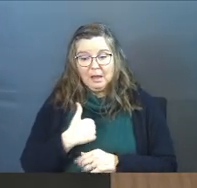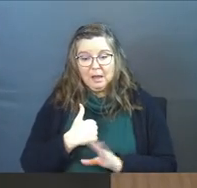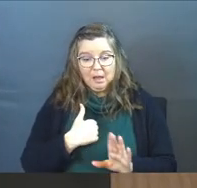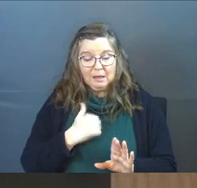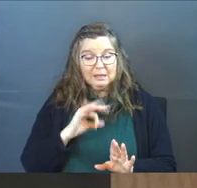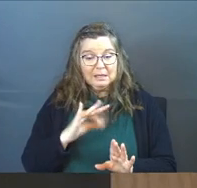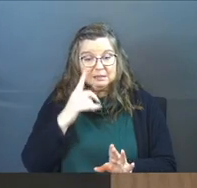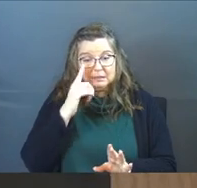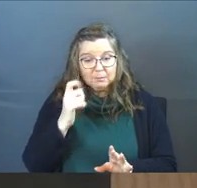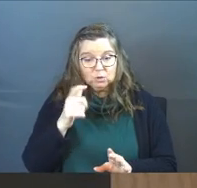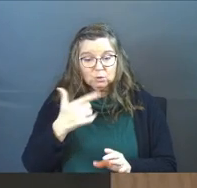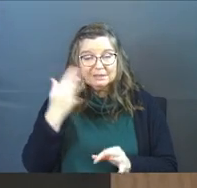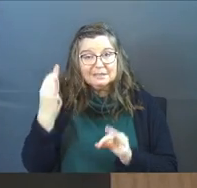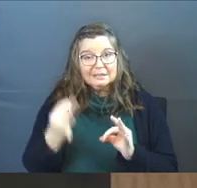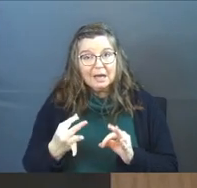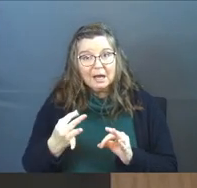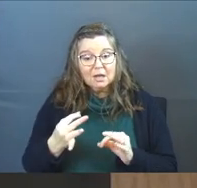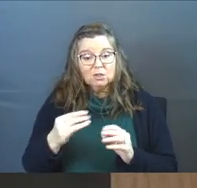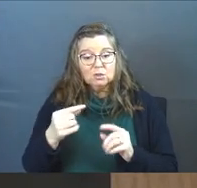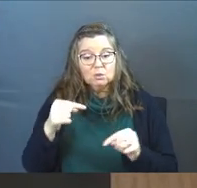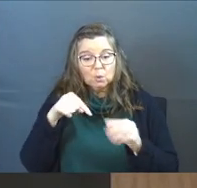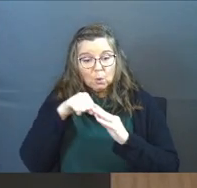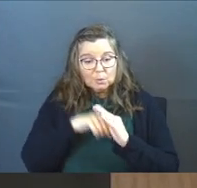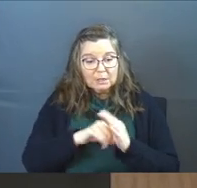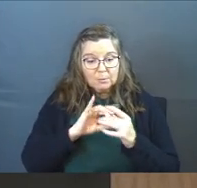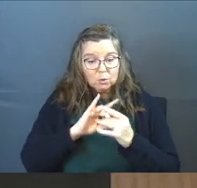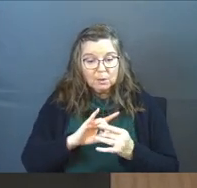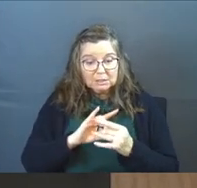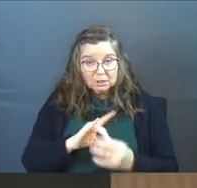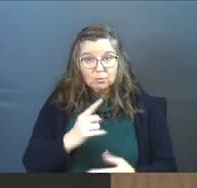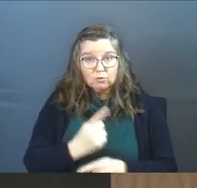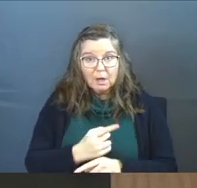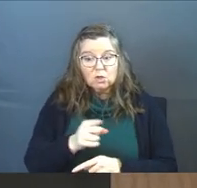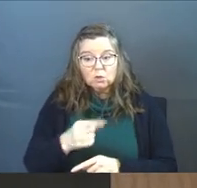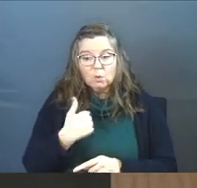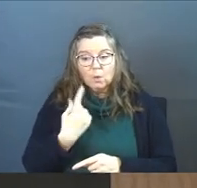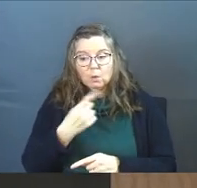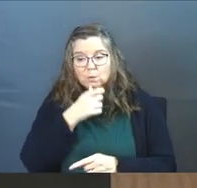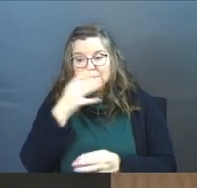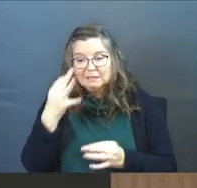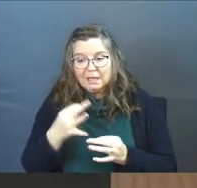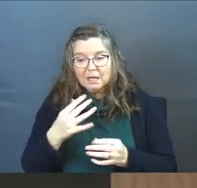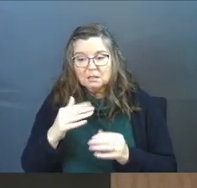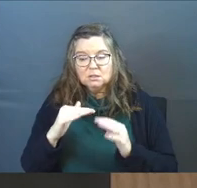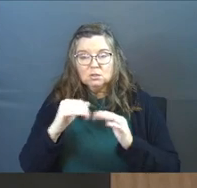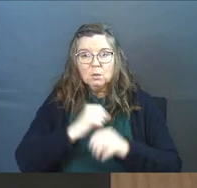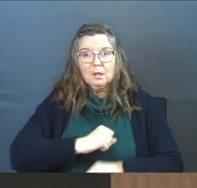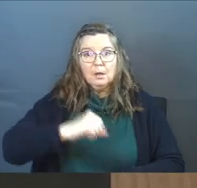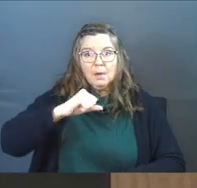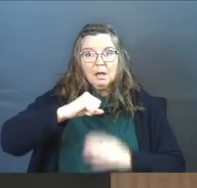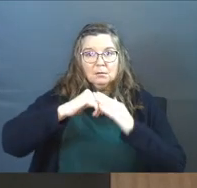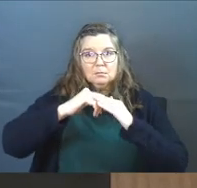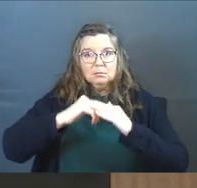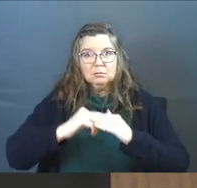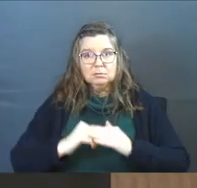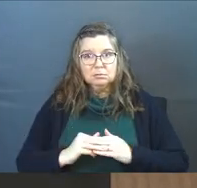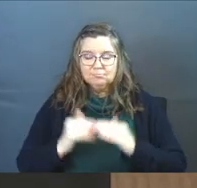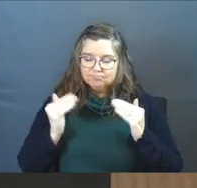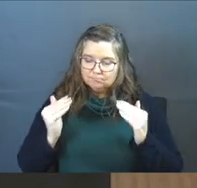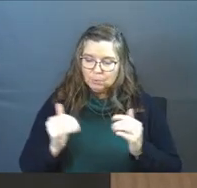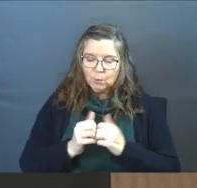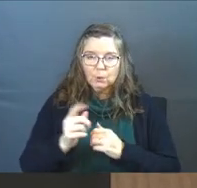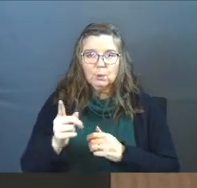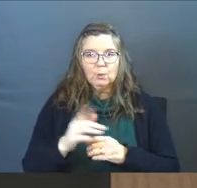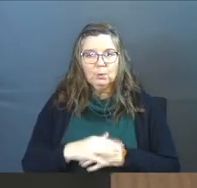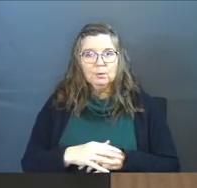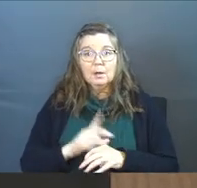I'm like, hey, it's up to you to decide to go deeper into the relationship, right? Like, you're the one who decides to lower your boundaries and say, yeah, I will go there